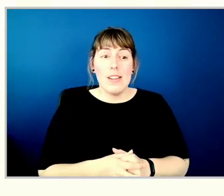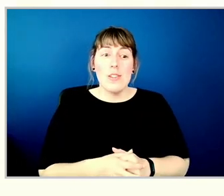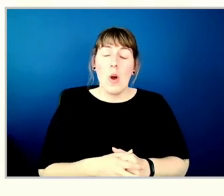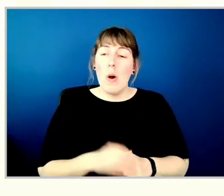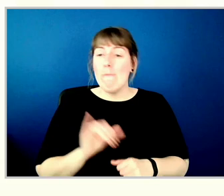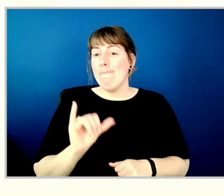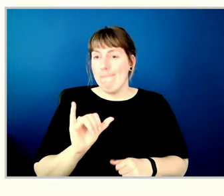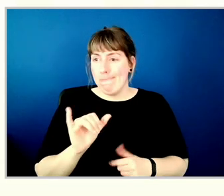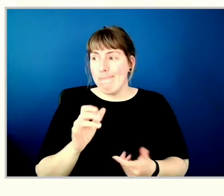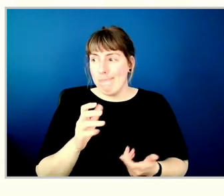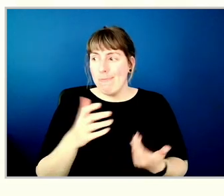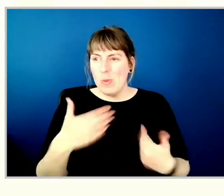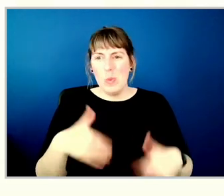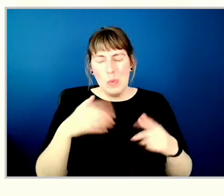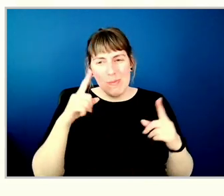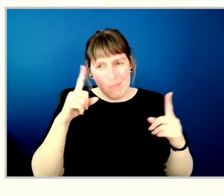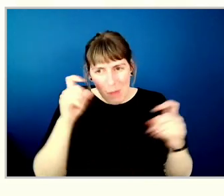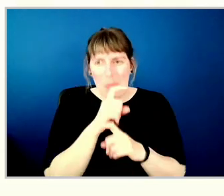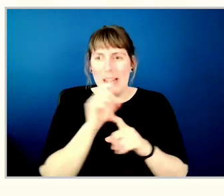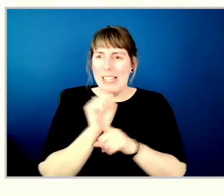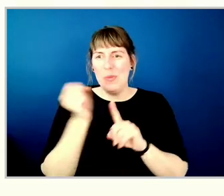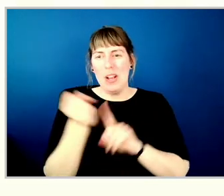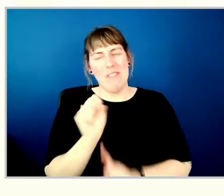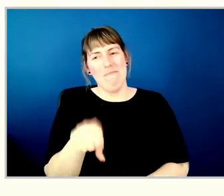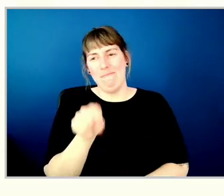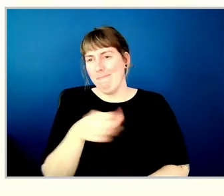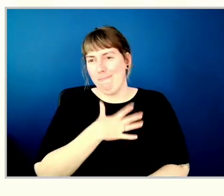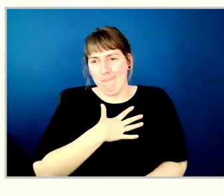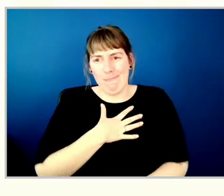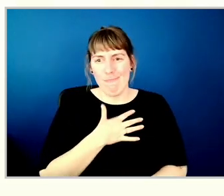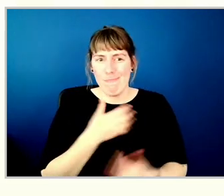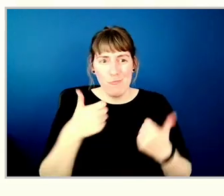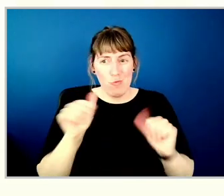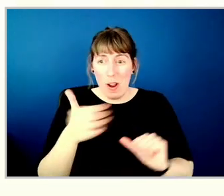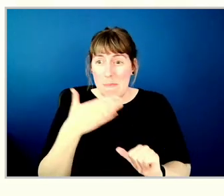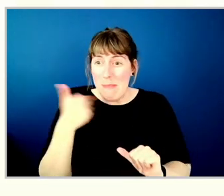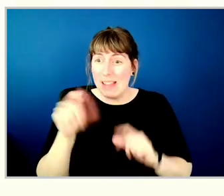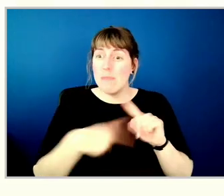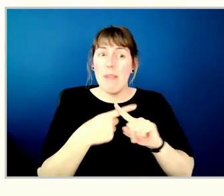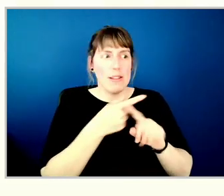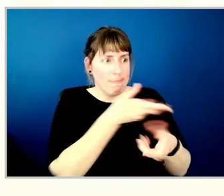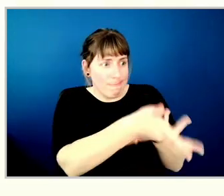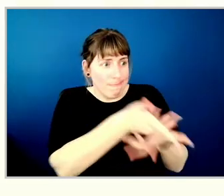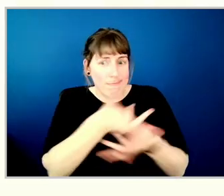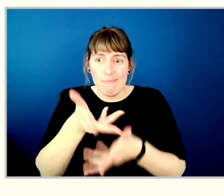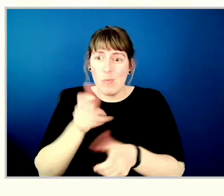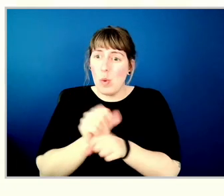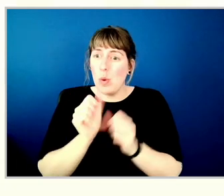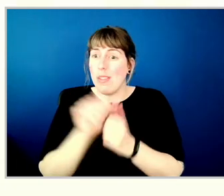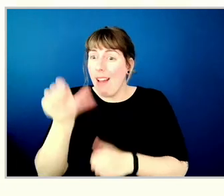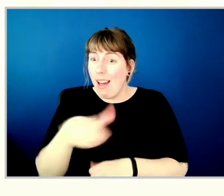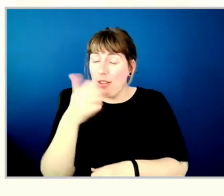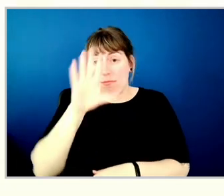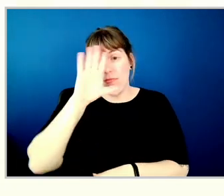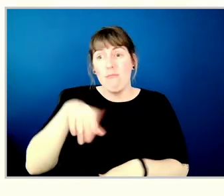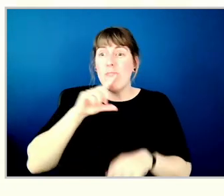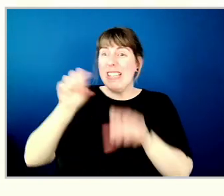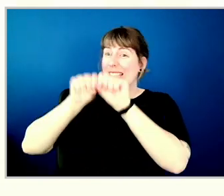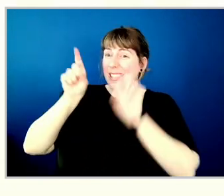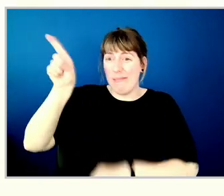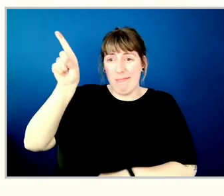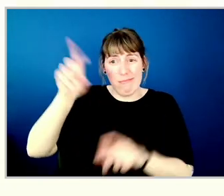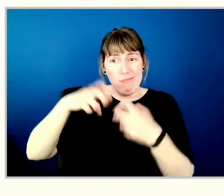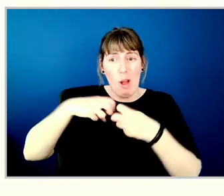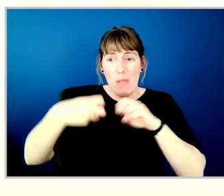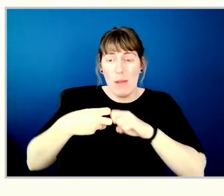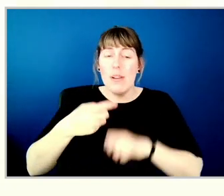complex situation. We do what we can and certainly work with others because it is a system issue. And so we do look at how we